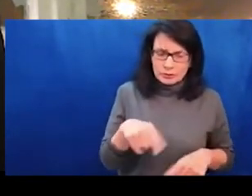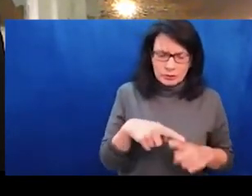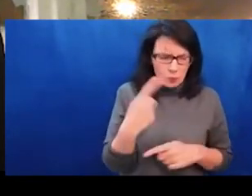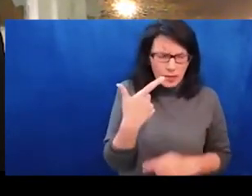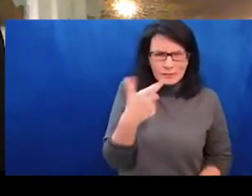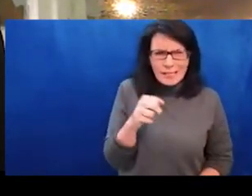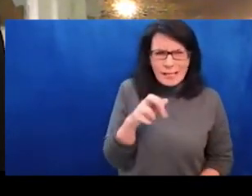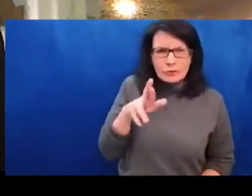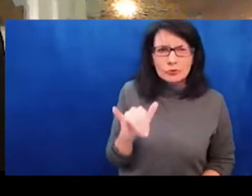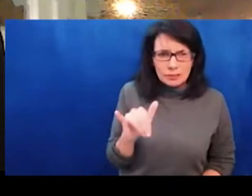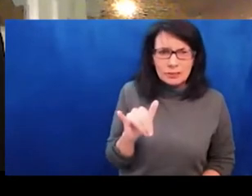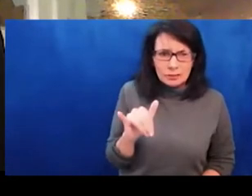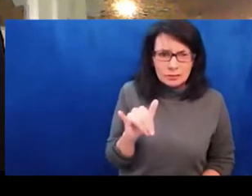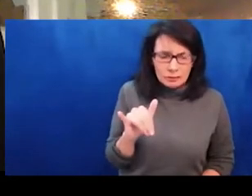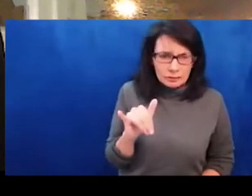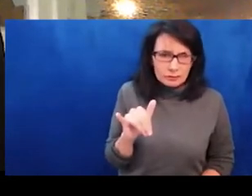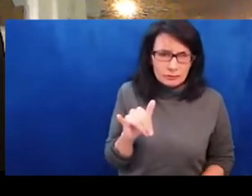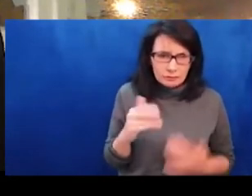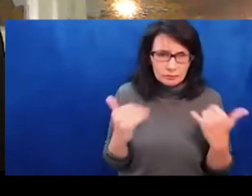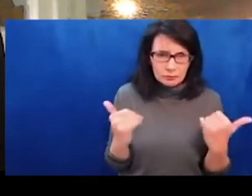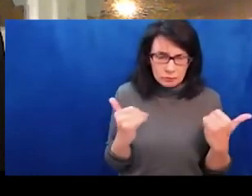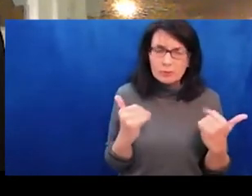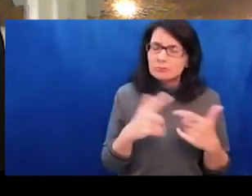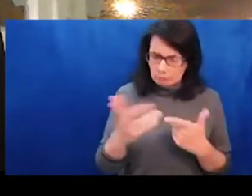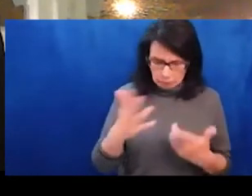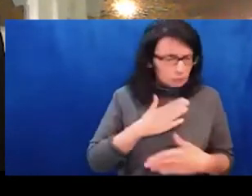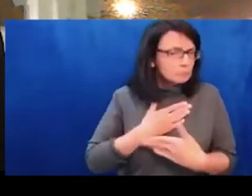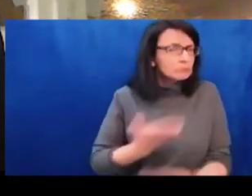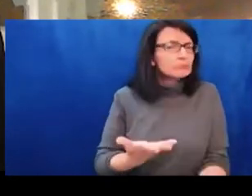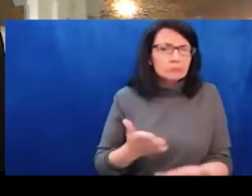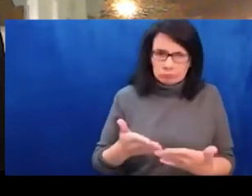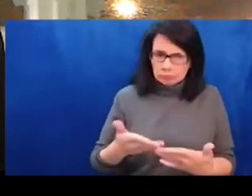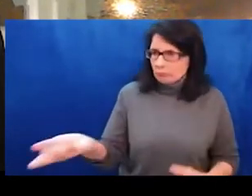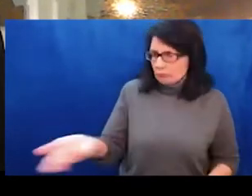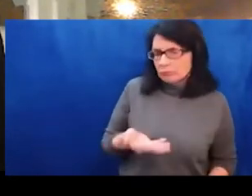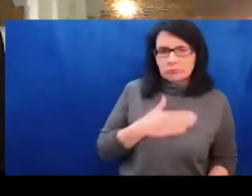It was overcrowded with people living there for